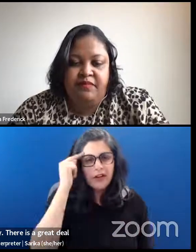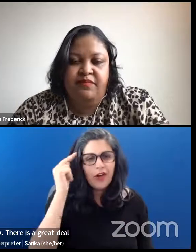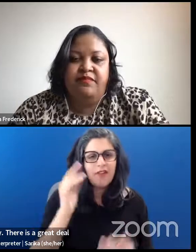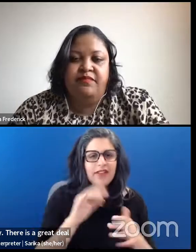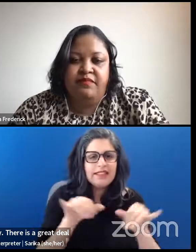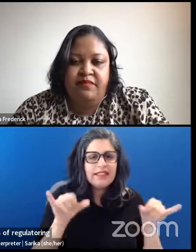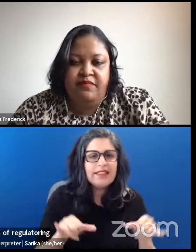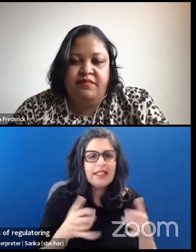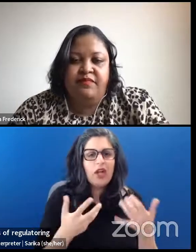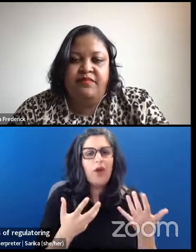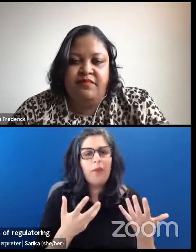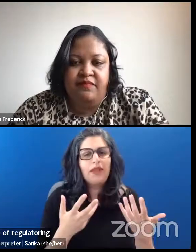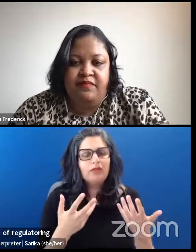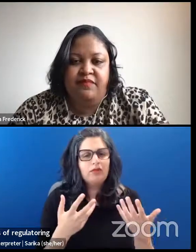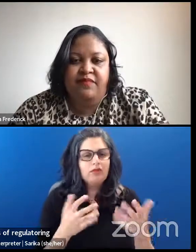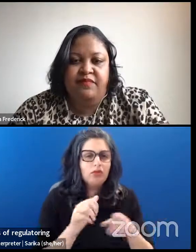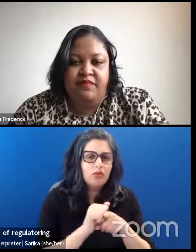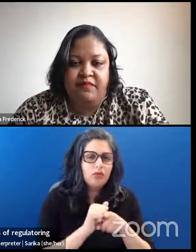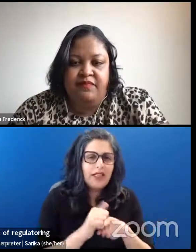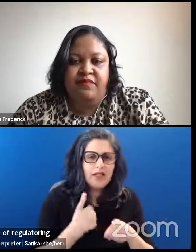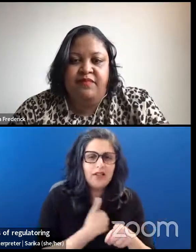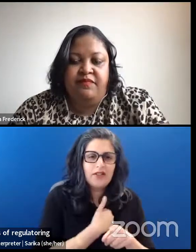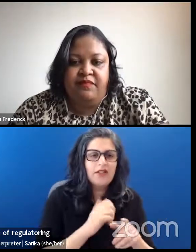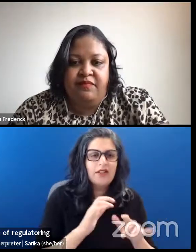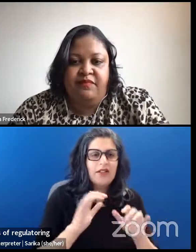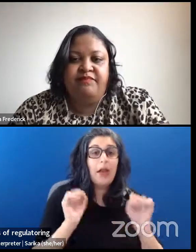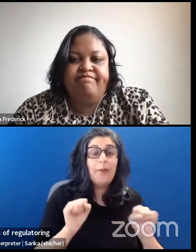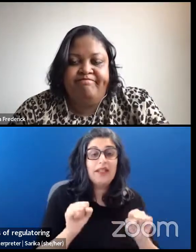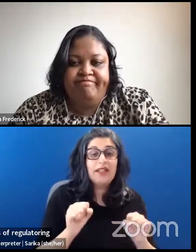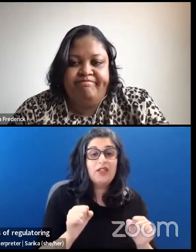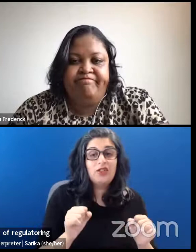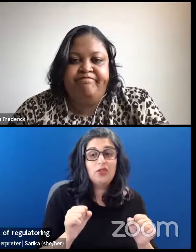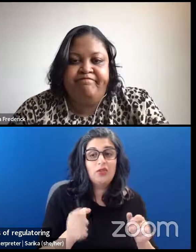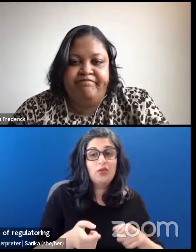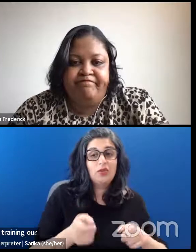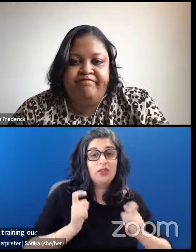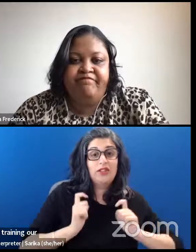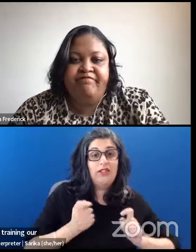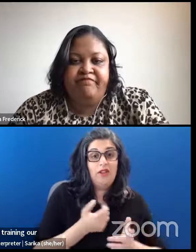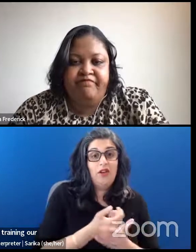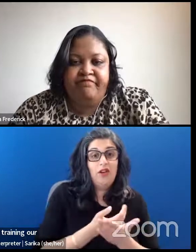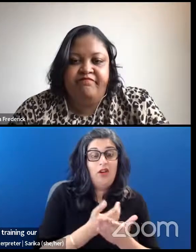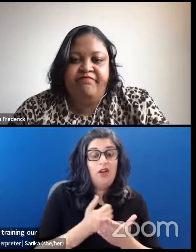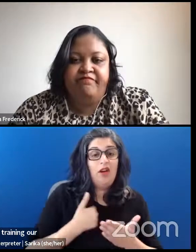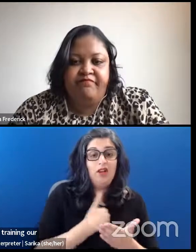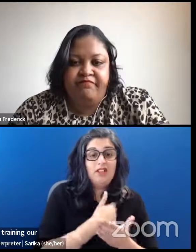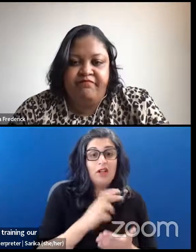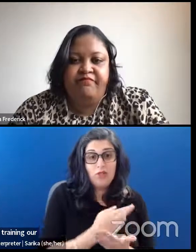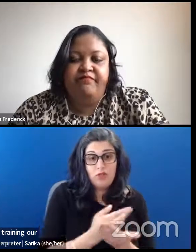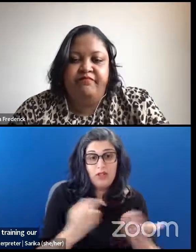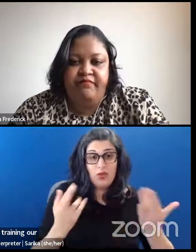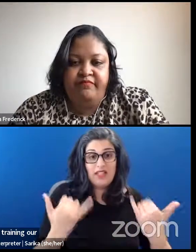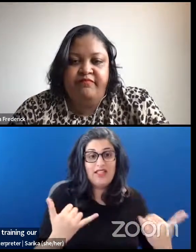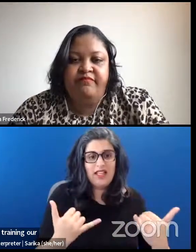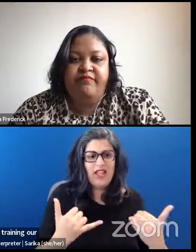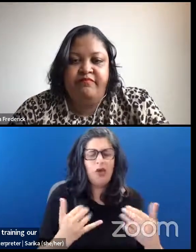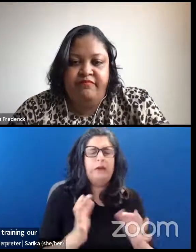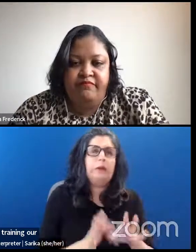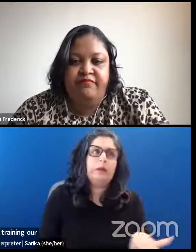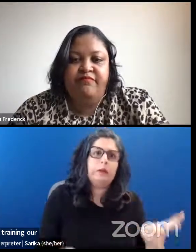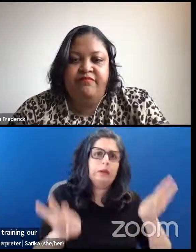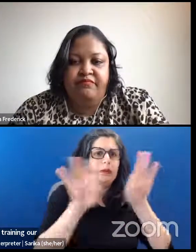I think the ability to resource ourselves now is so critically important in how it is we navigate through,